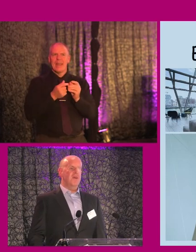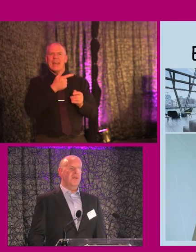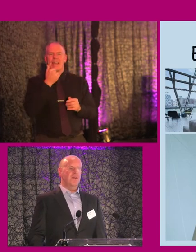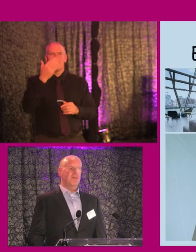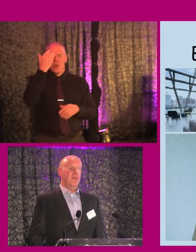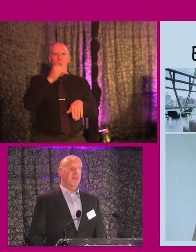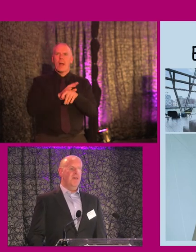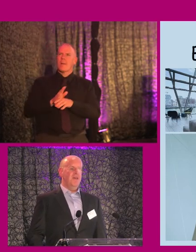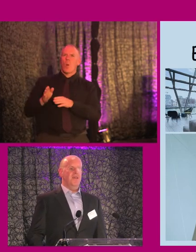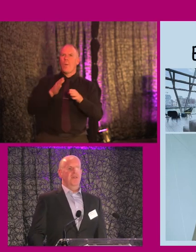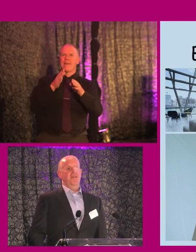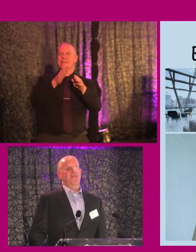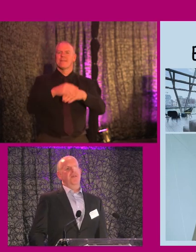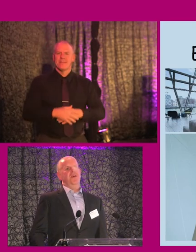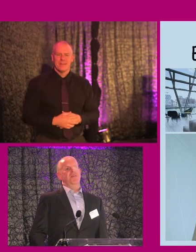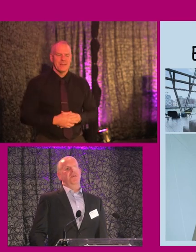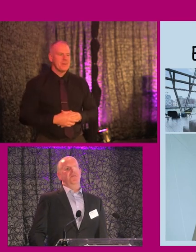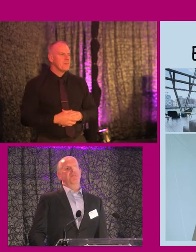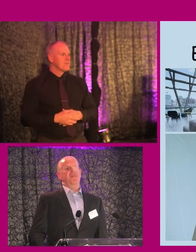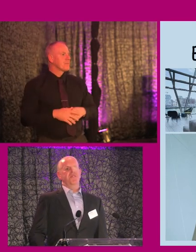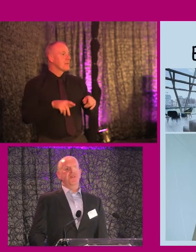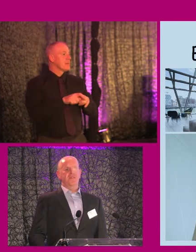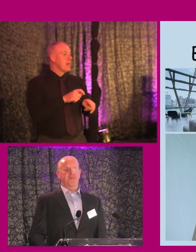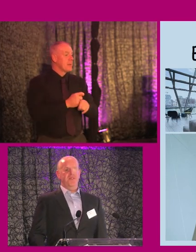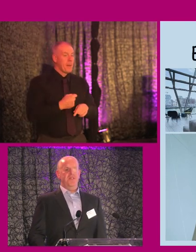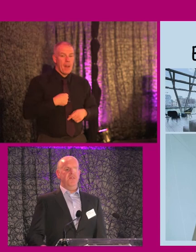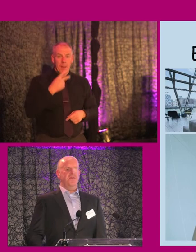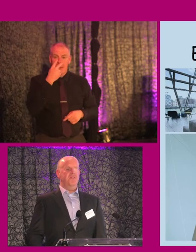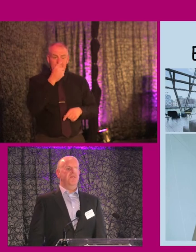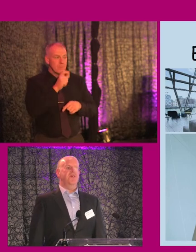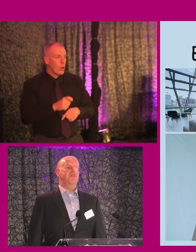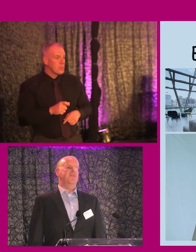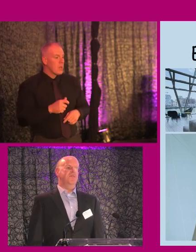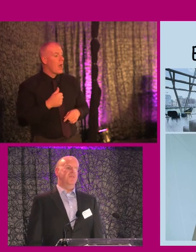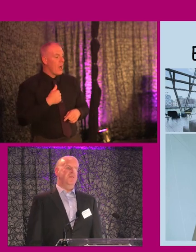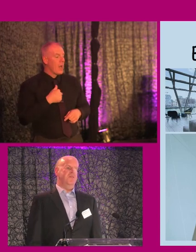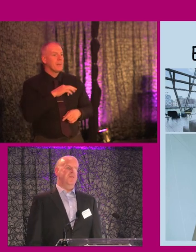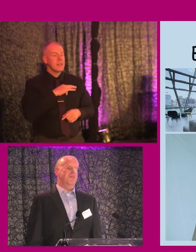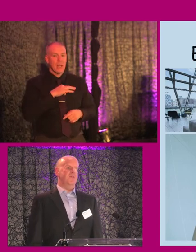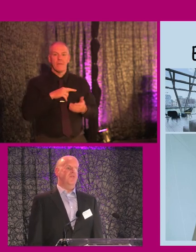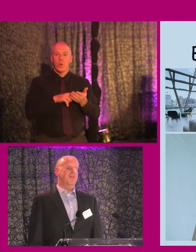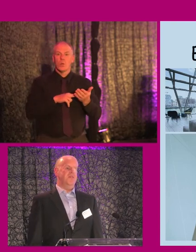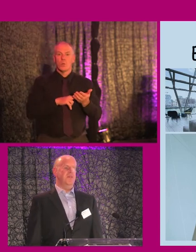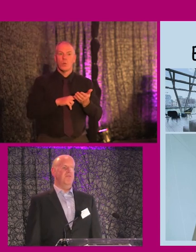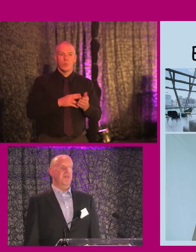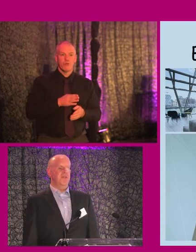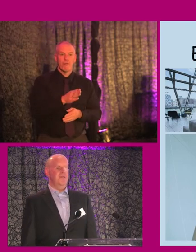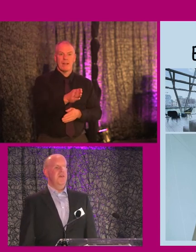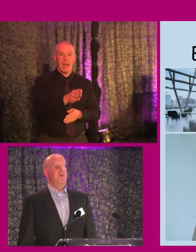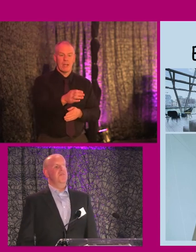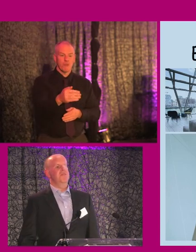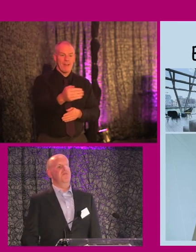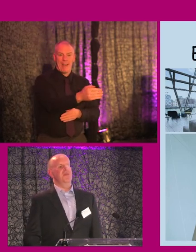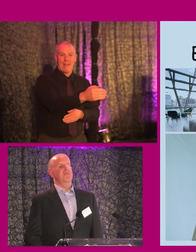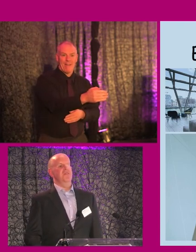you are and how you're navigating. And, you know, as a blind person, it kind of, as I said at the very start, I do tend to utilise kind of straight lines and right angles.